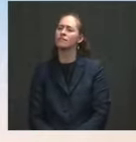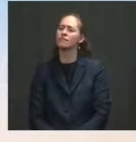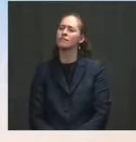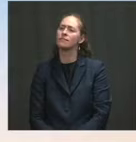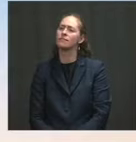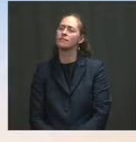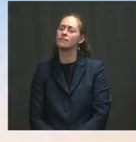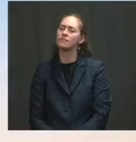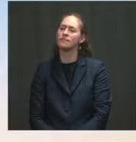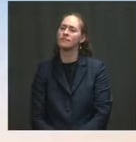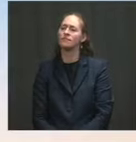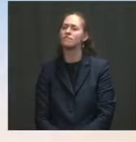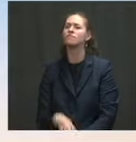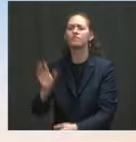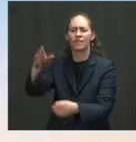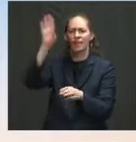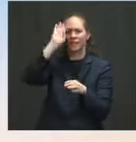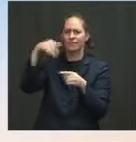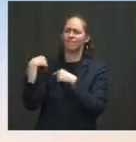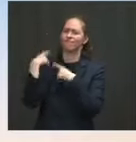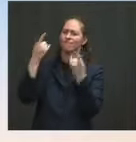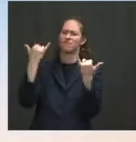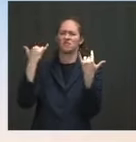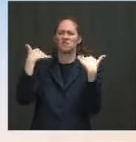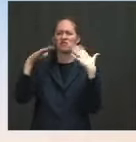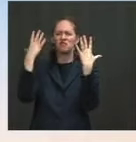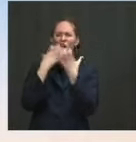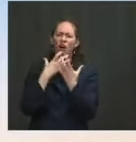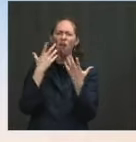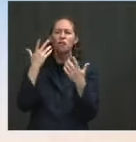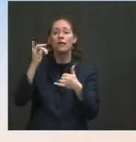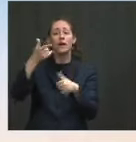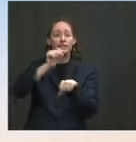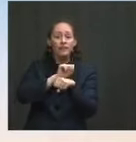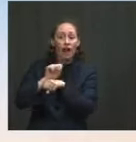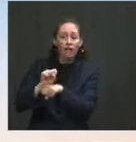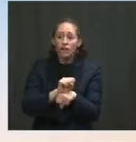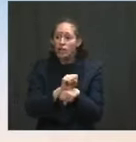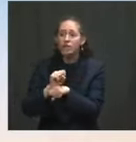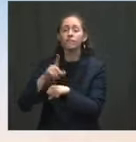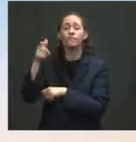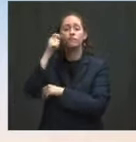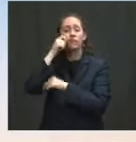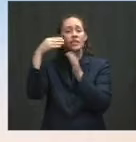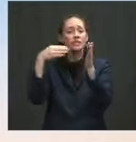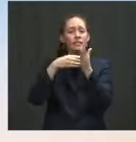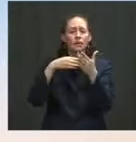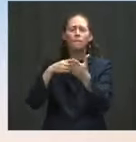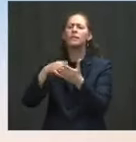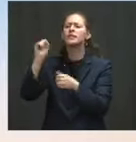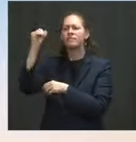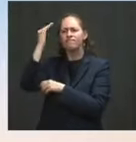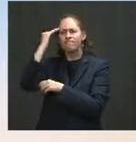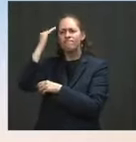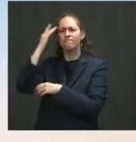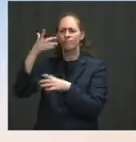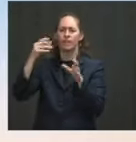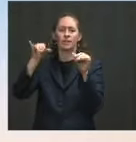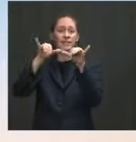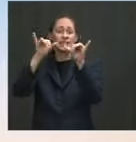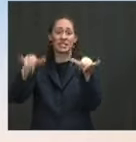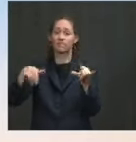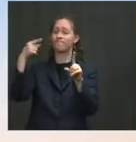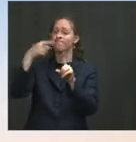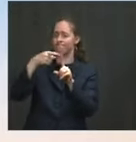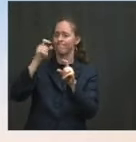slavery and racism in our history, there is systemic racism that is still impacting society today. And he believes, as I believe, as a